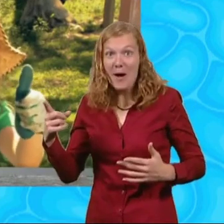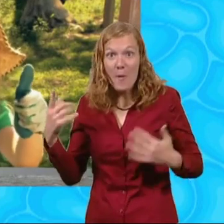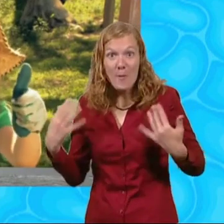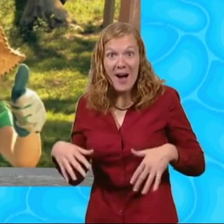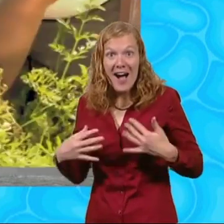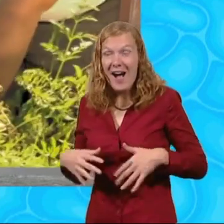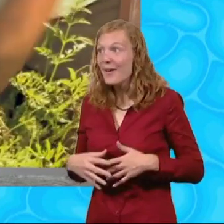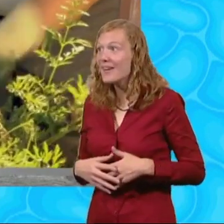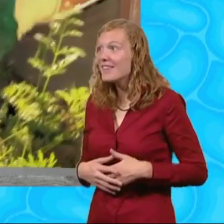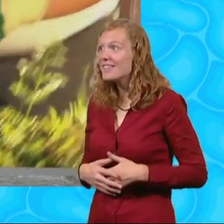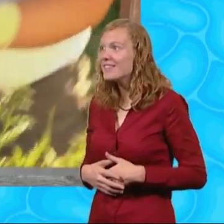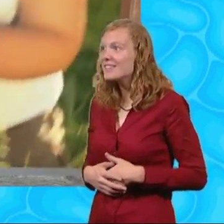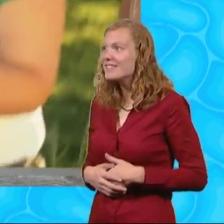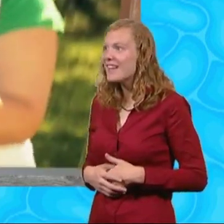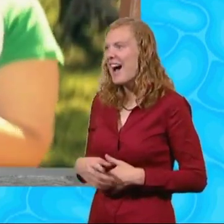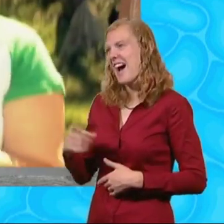That's a big one.